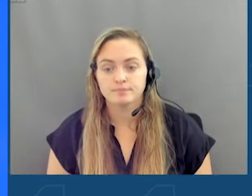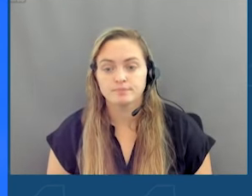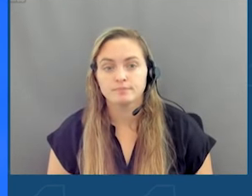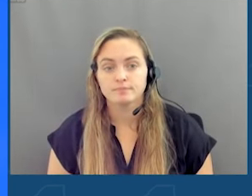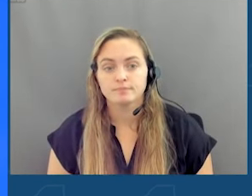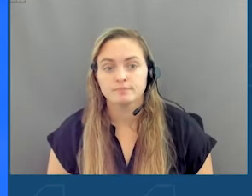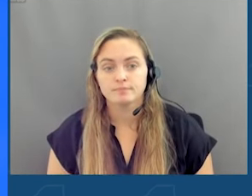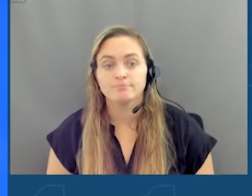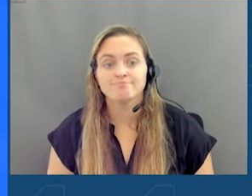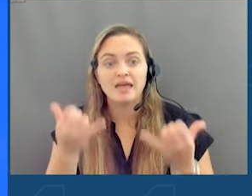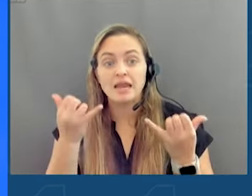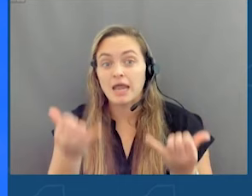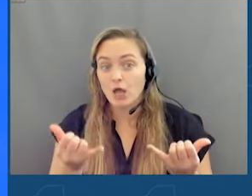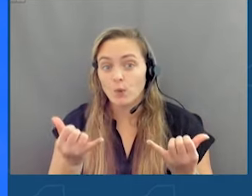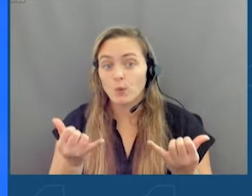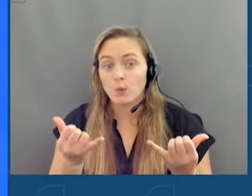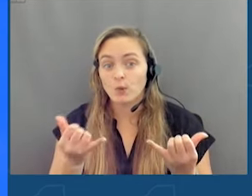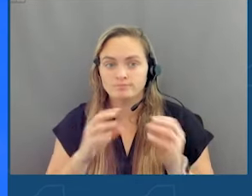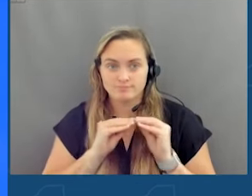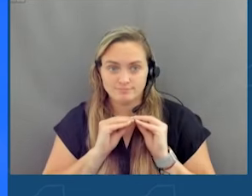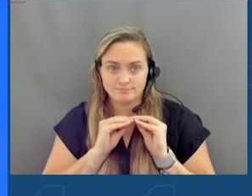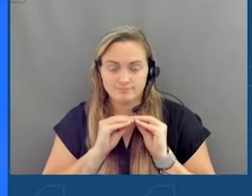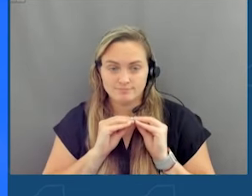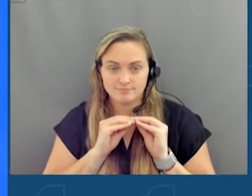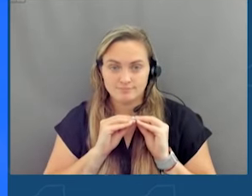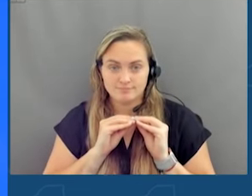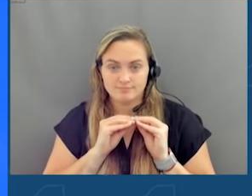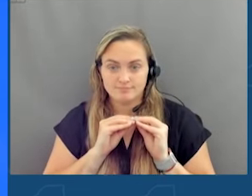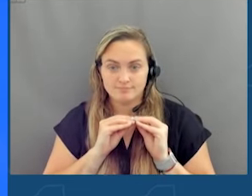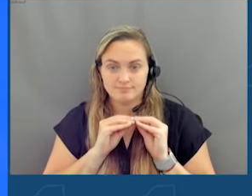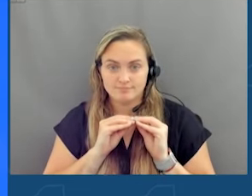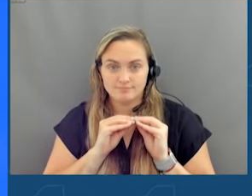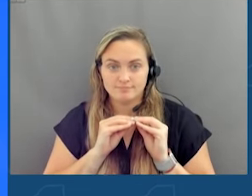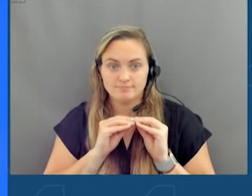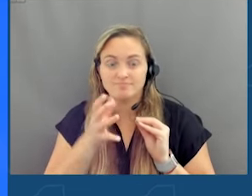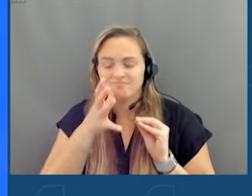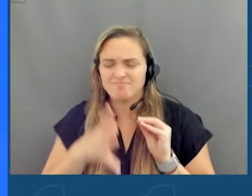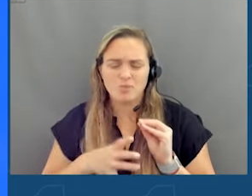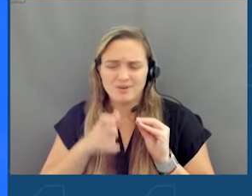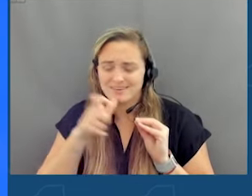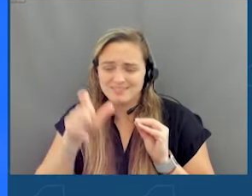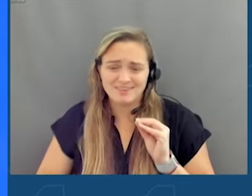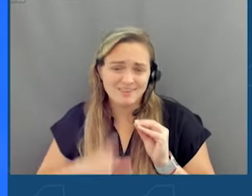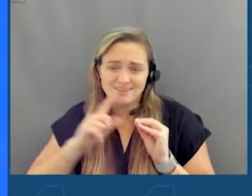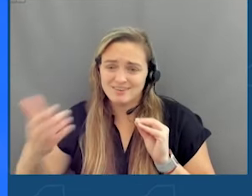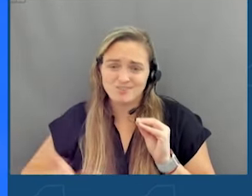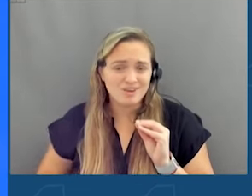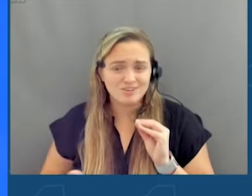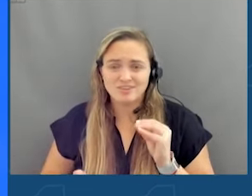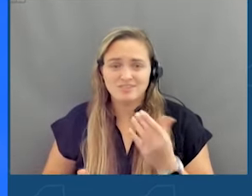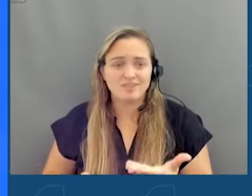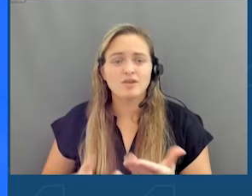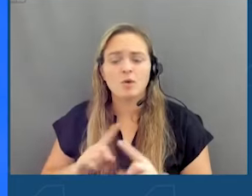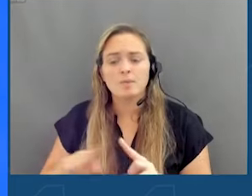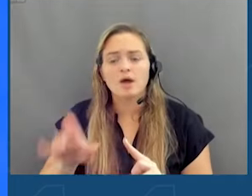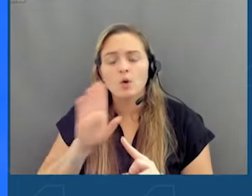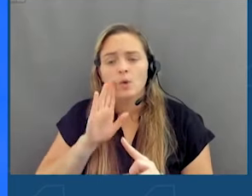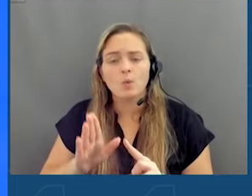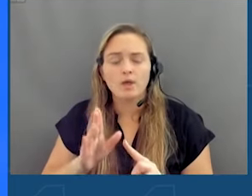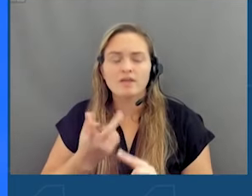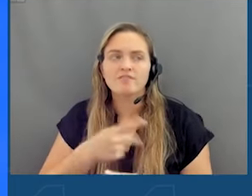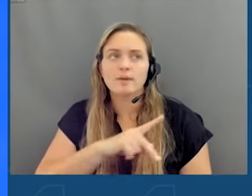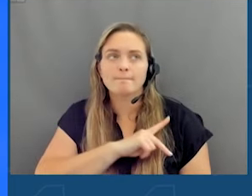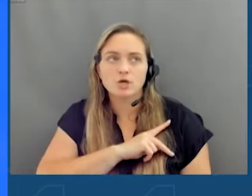And now, a woman who doesn't need much introduction, but who will put a personal